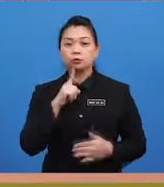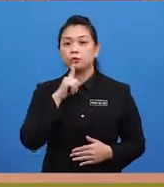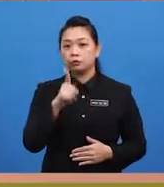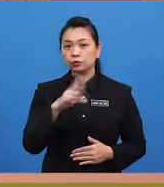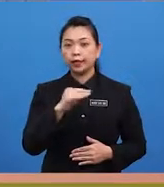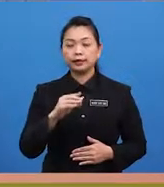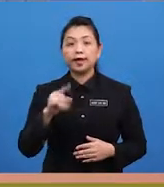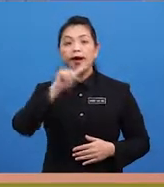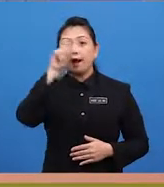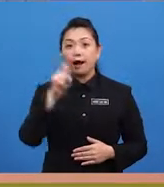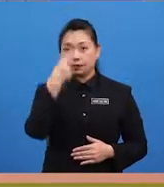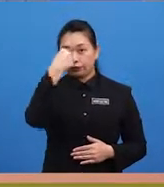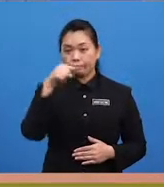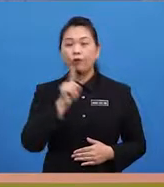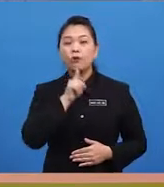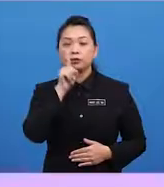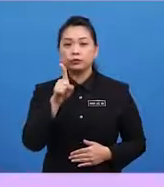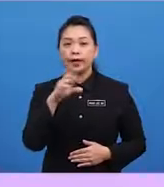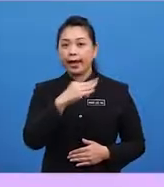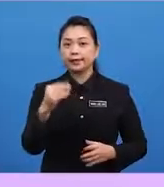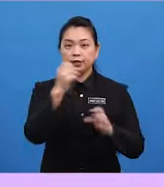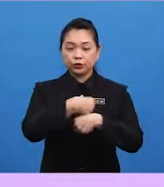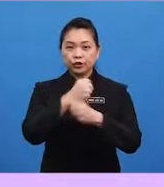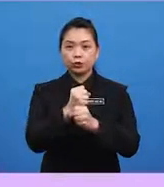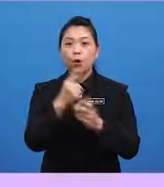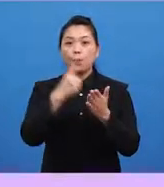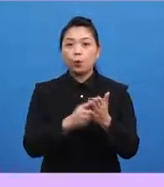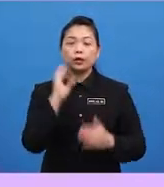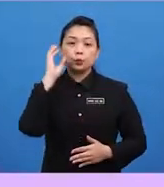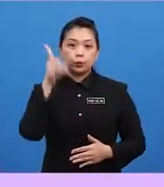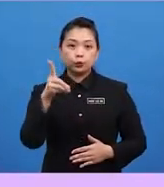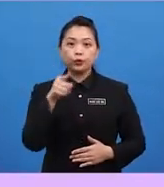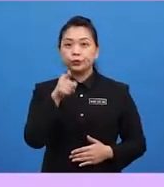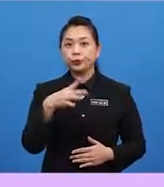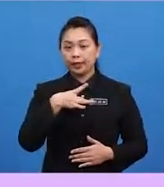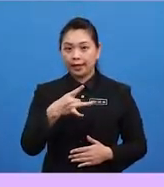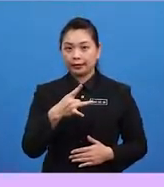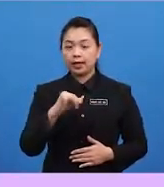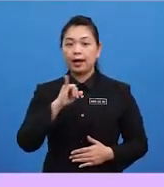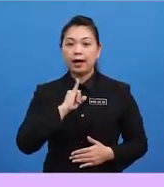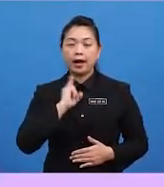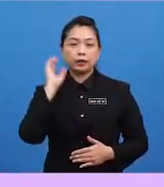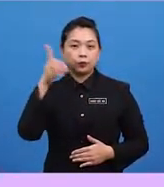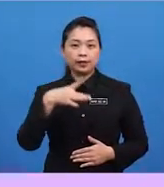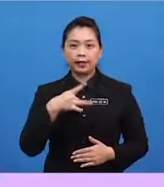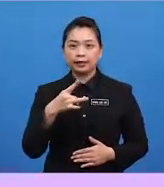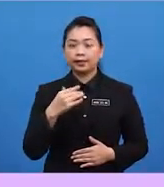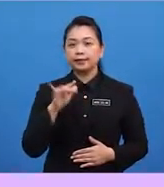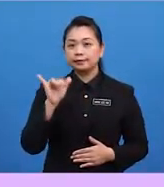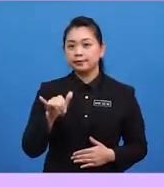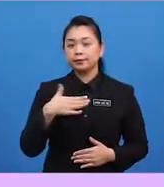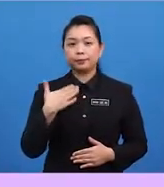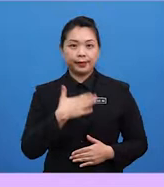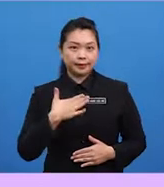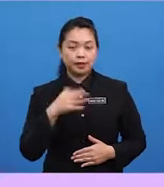ask for order and the structure. What would you like? I'd like please. Yes, please. No,